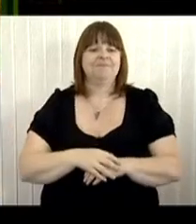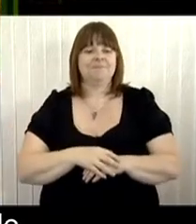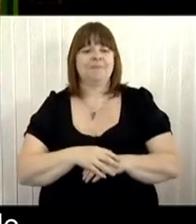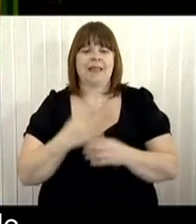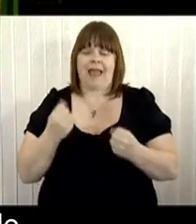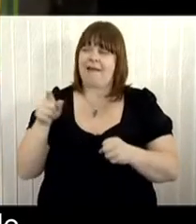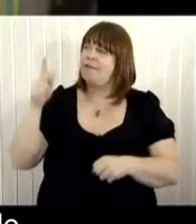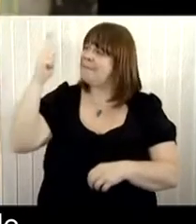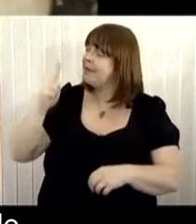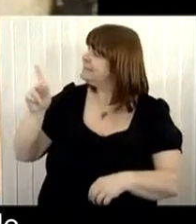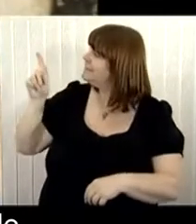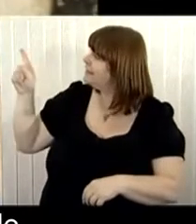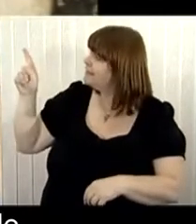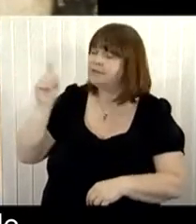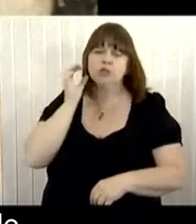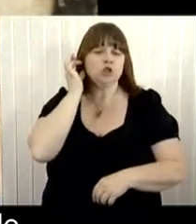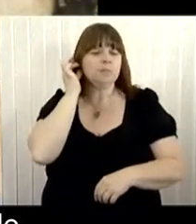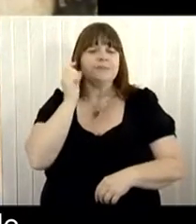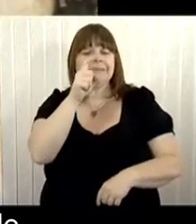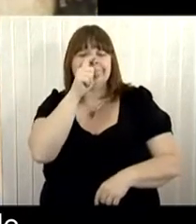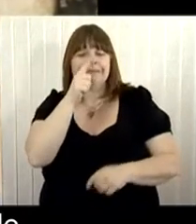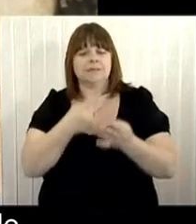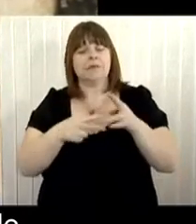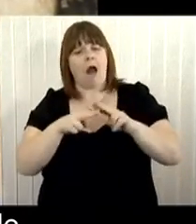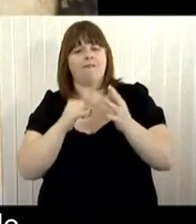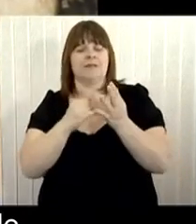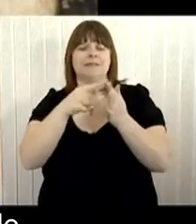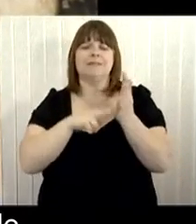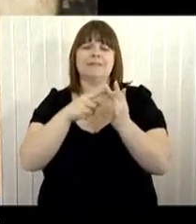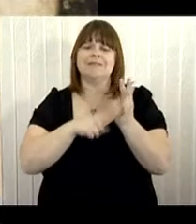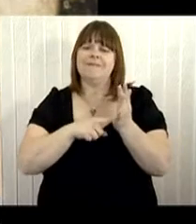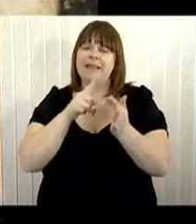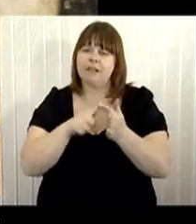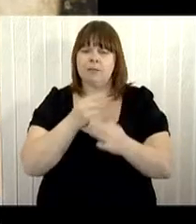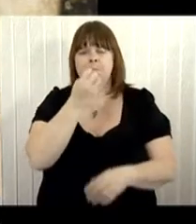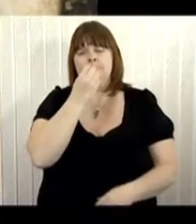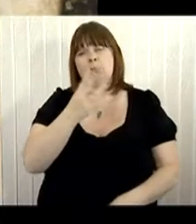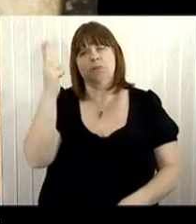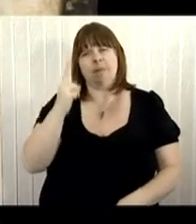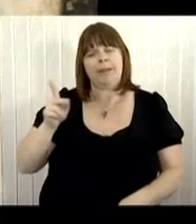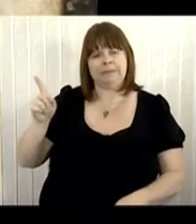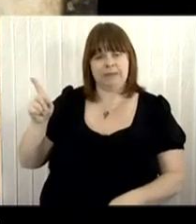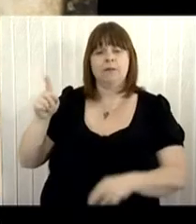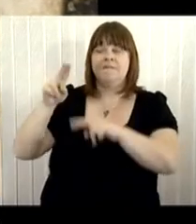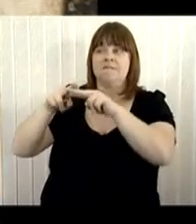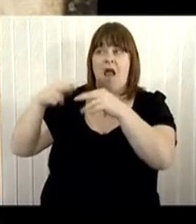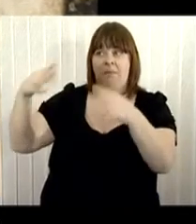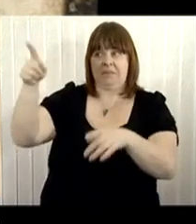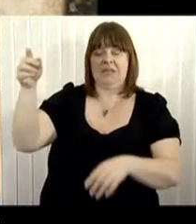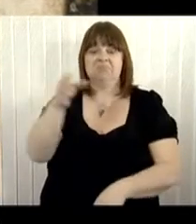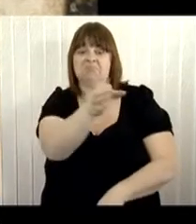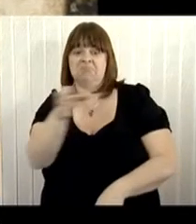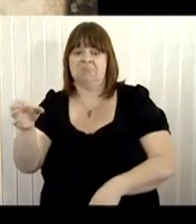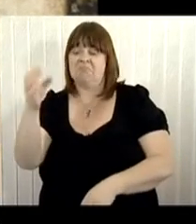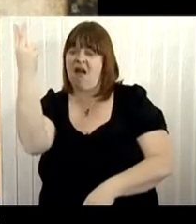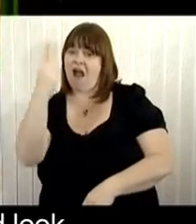The Gypsy Sisters of Seville is a lovely picture that he commissioned from the artist John Philip.